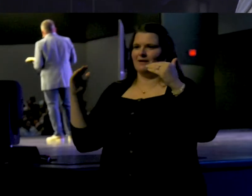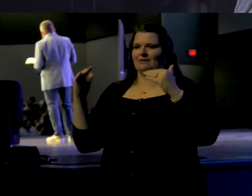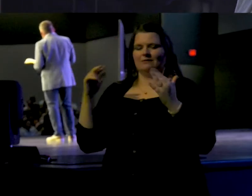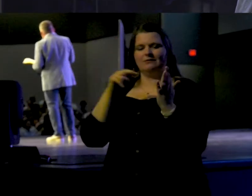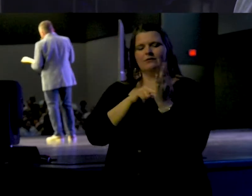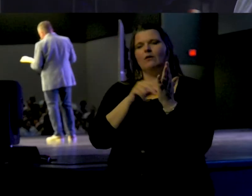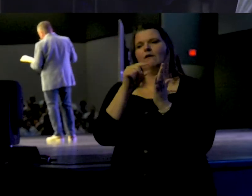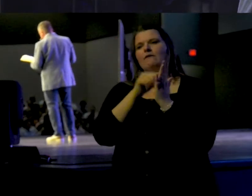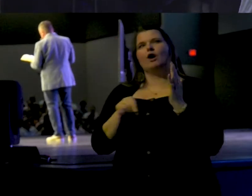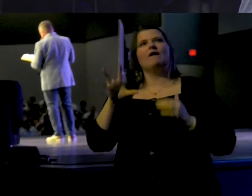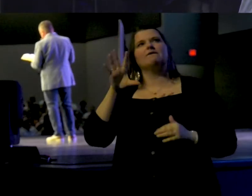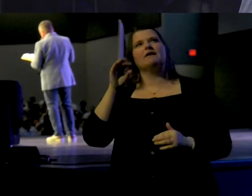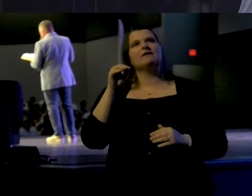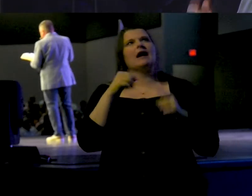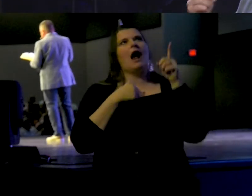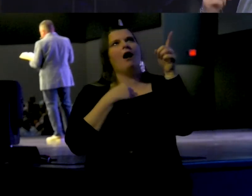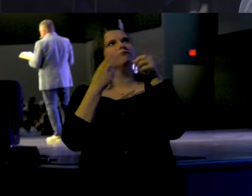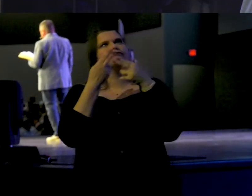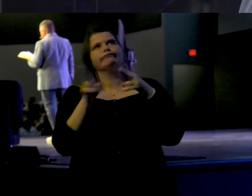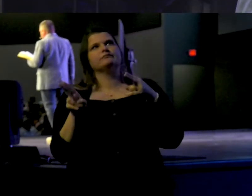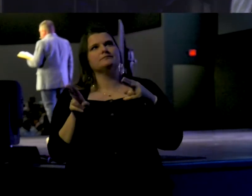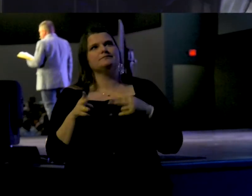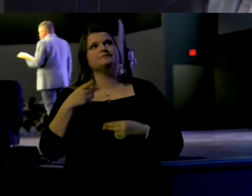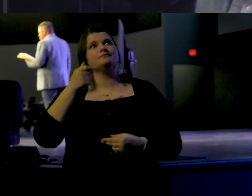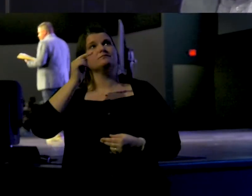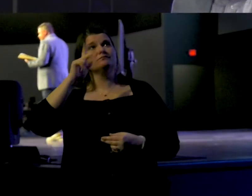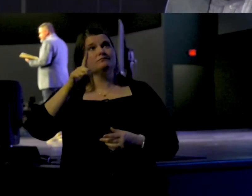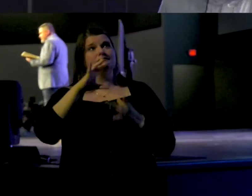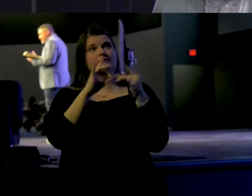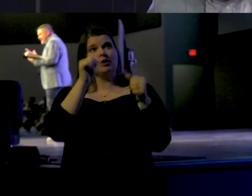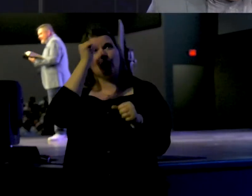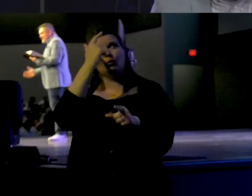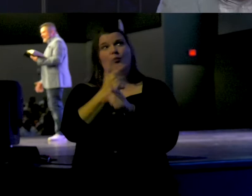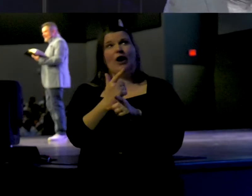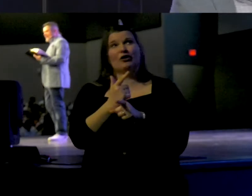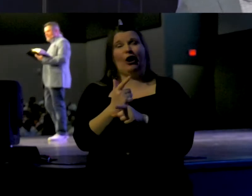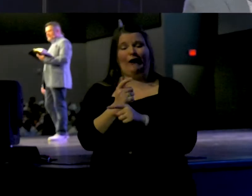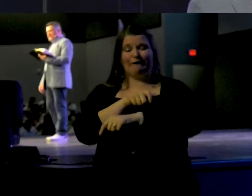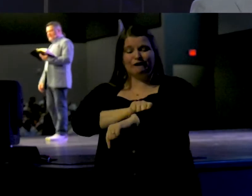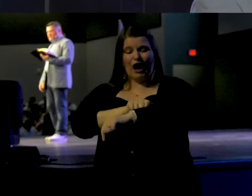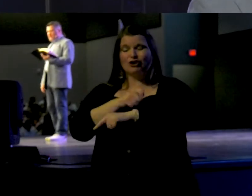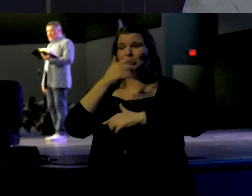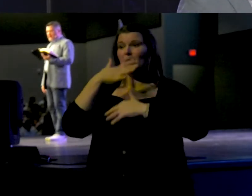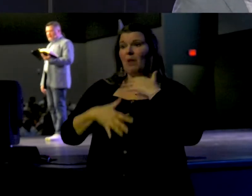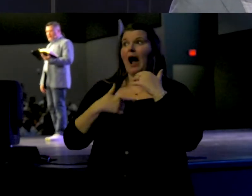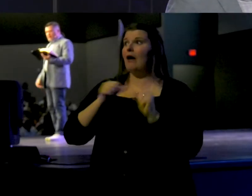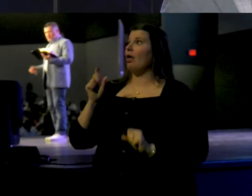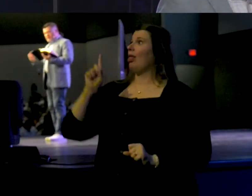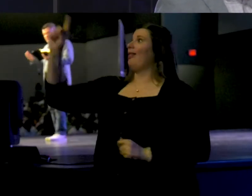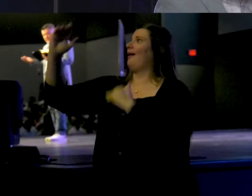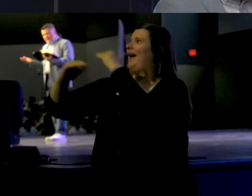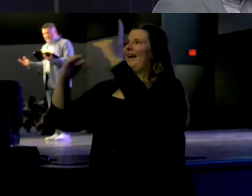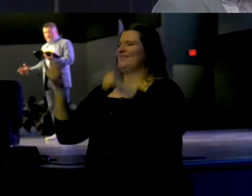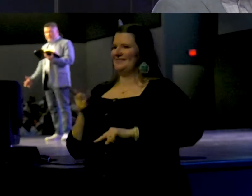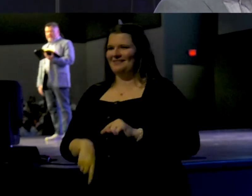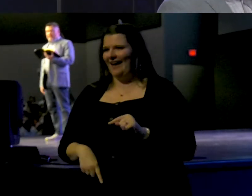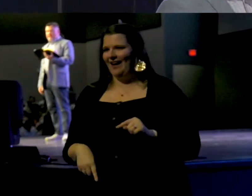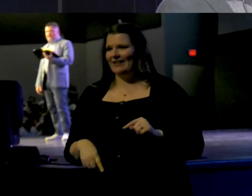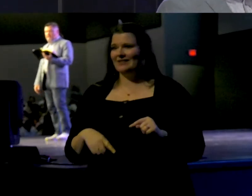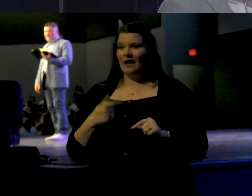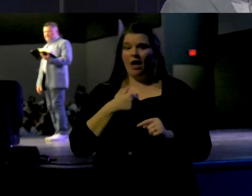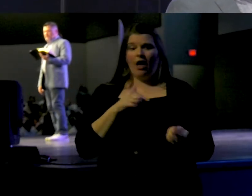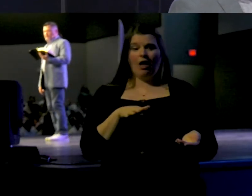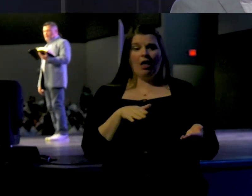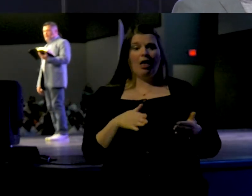verse 50 and let's read very quickly. I tell you this, brothers, flesh and blood cannot inherit the kingdom of God, nor does the perishable